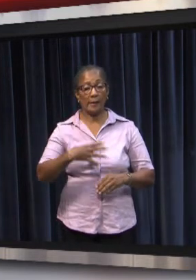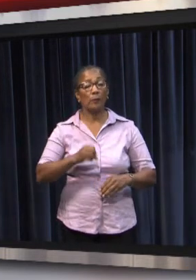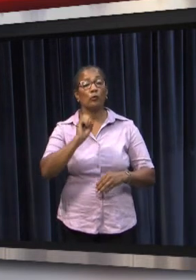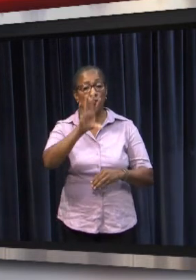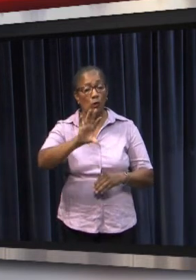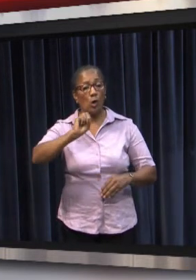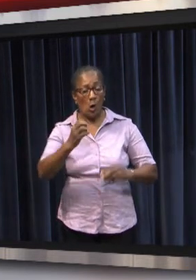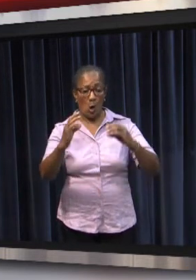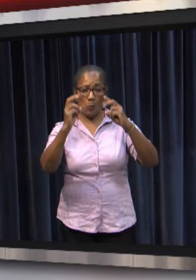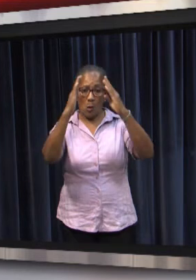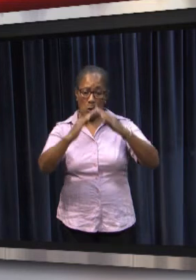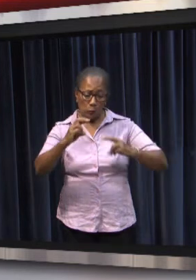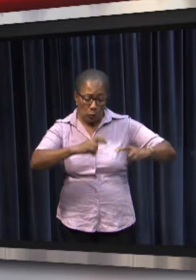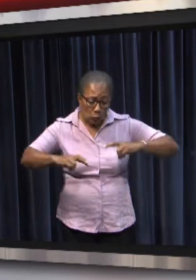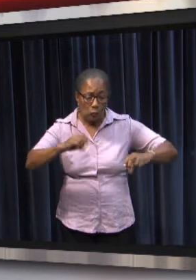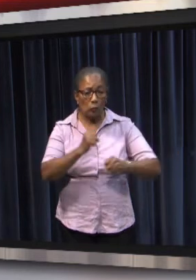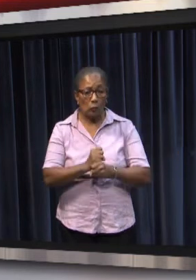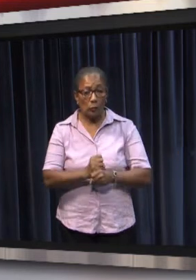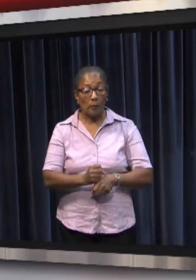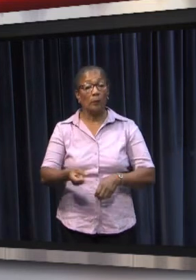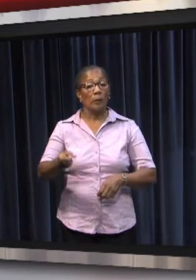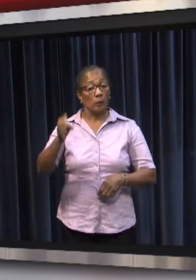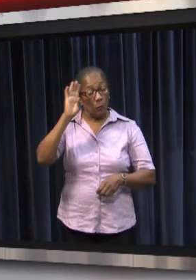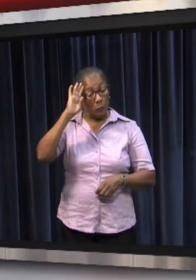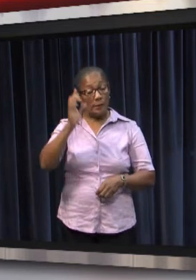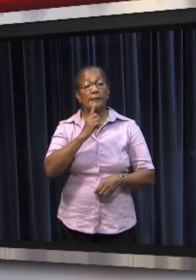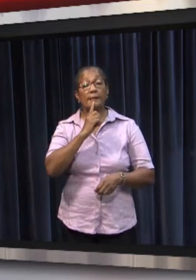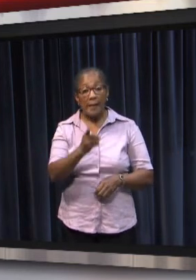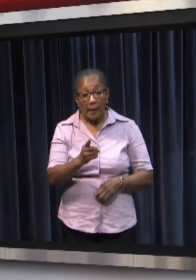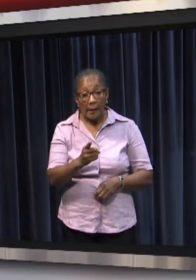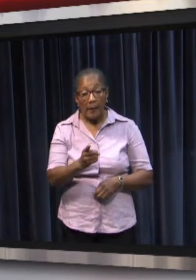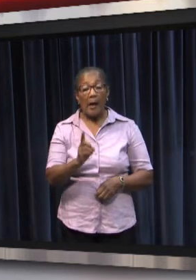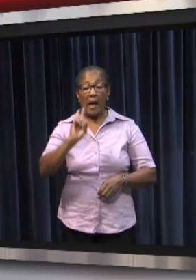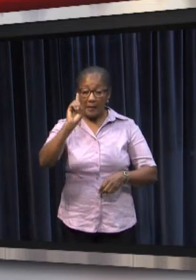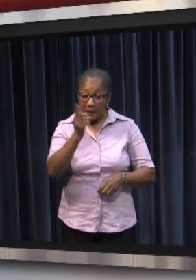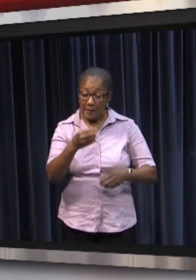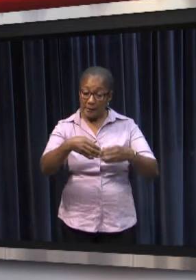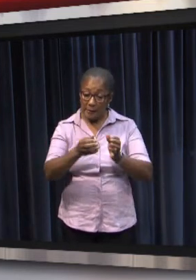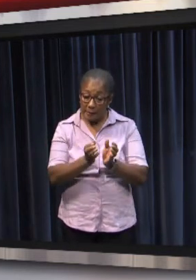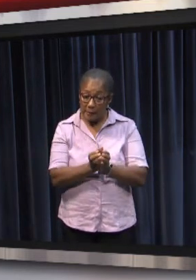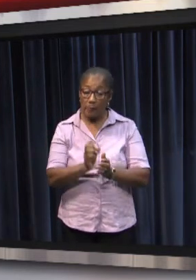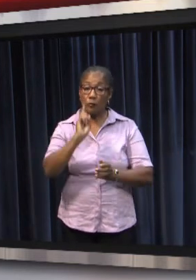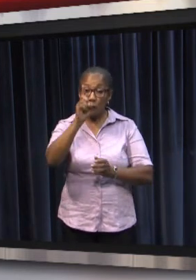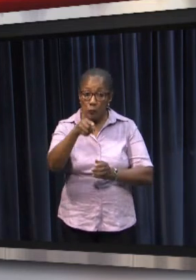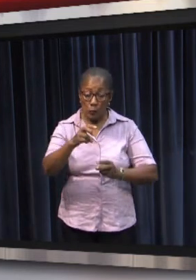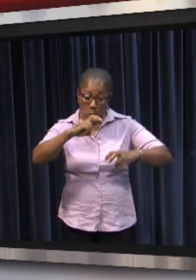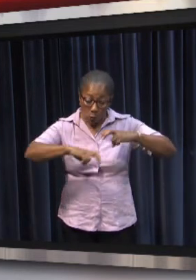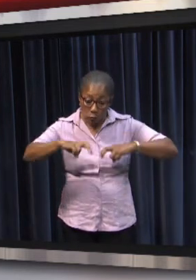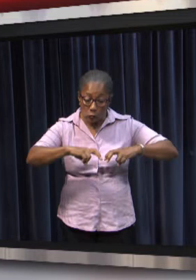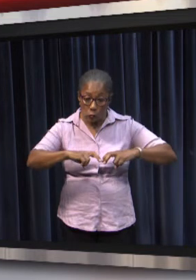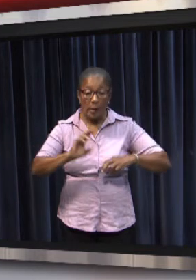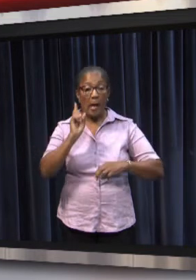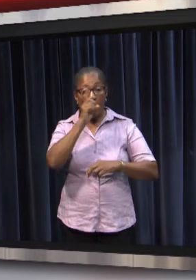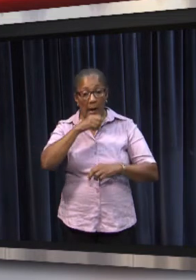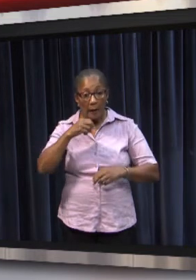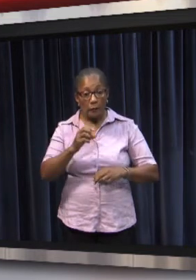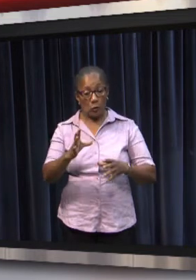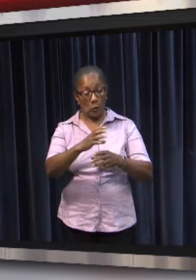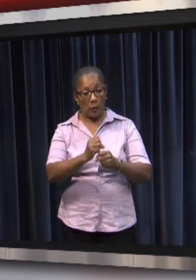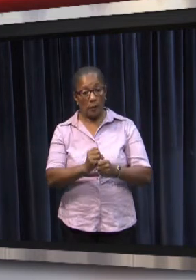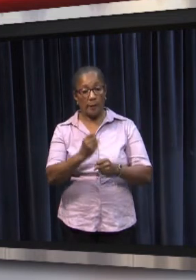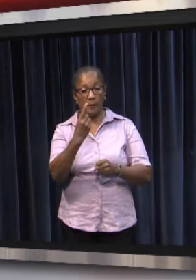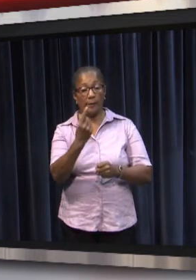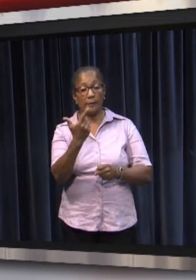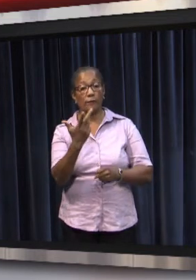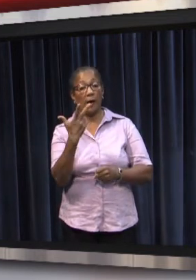disguised as government inspectors to do a home inspection. The police wishes to emphasize that the team is only being